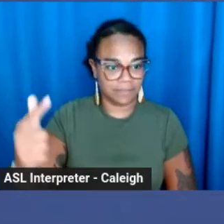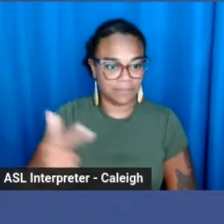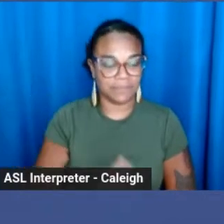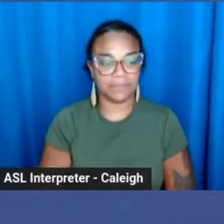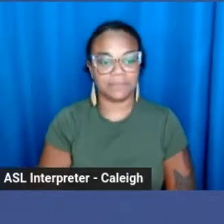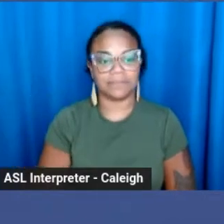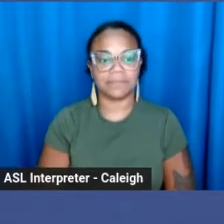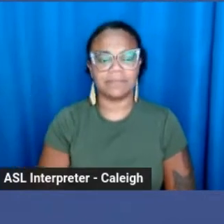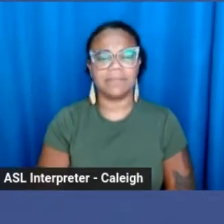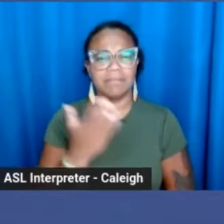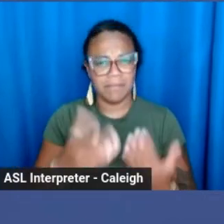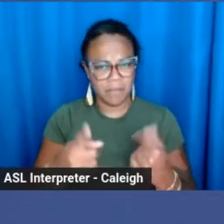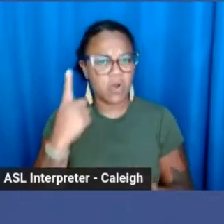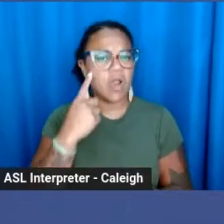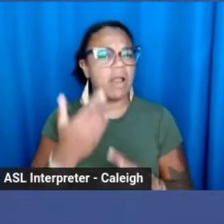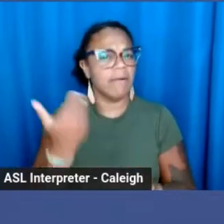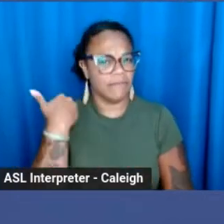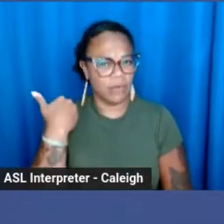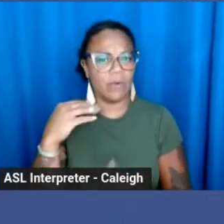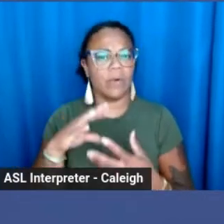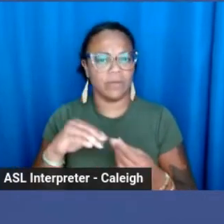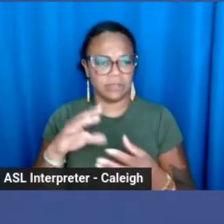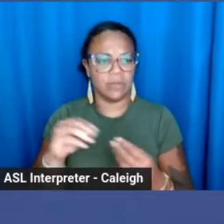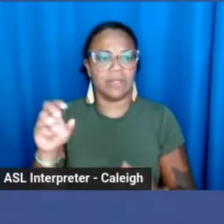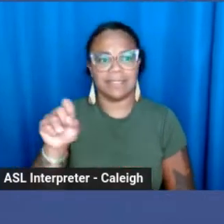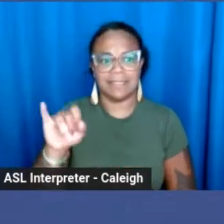You might have heard the story of Cecilia,